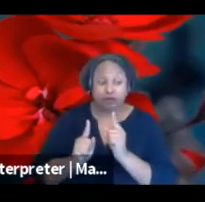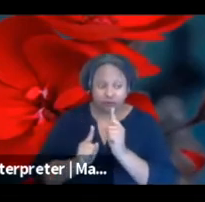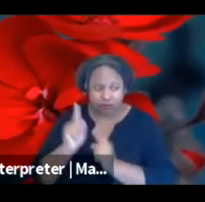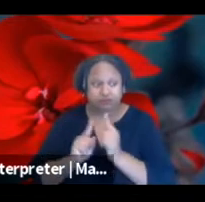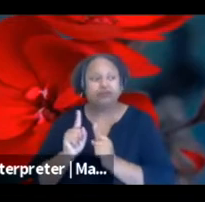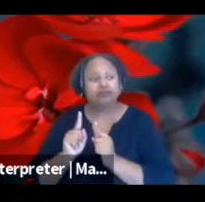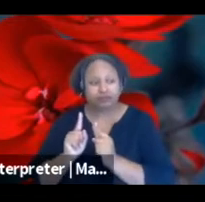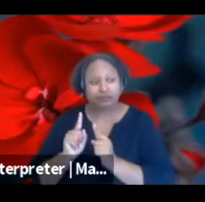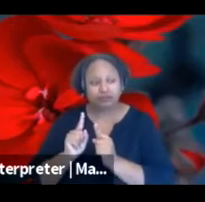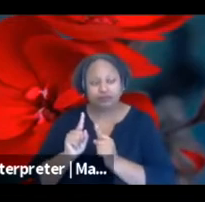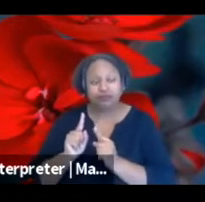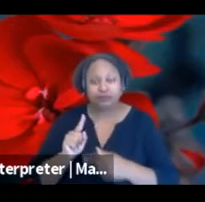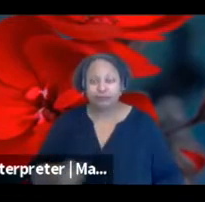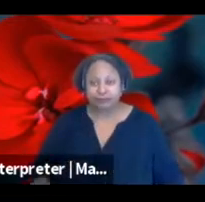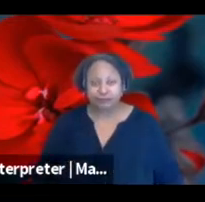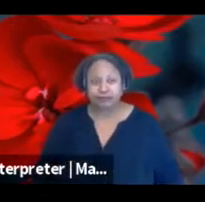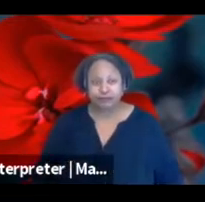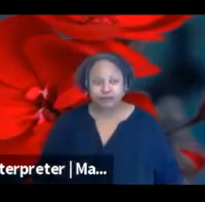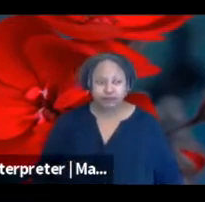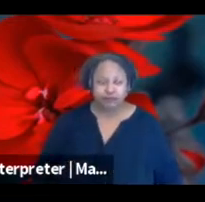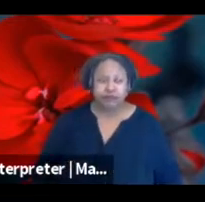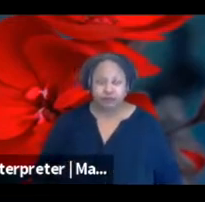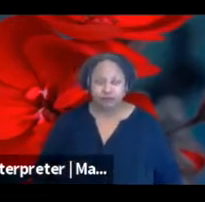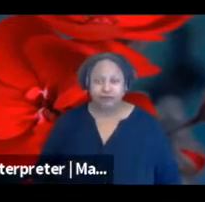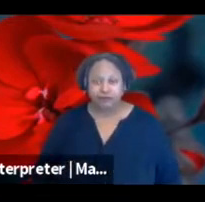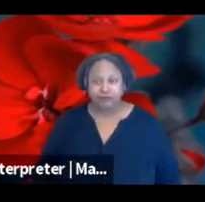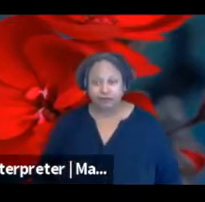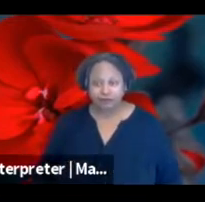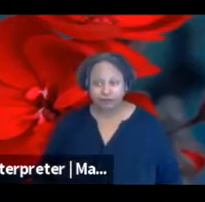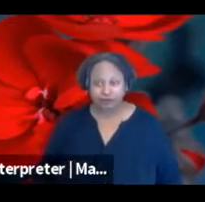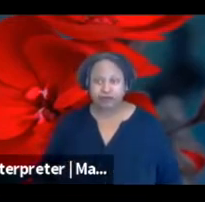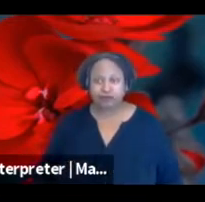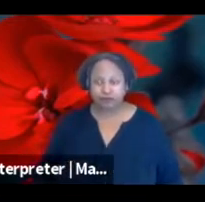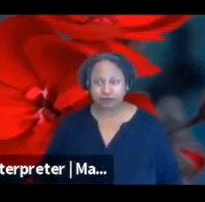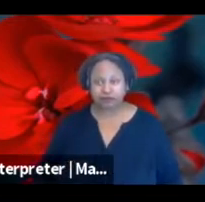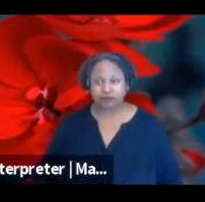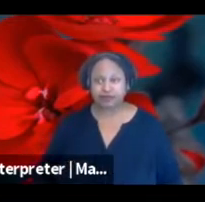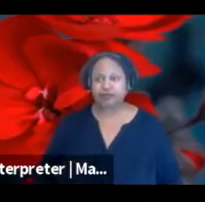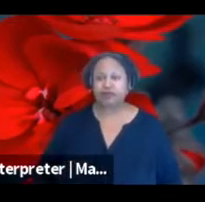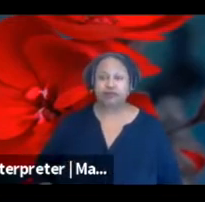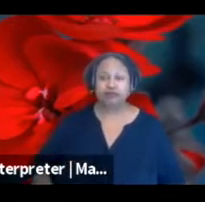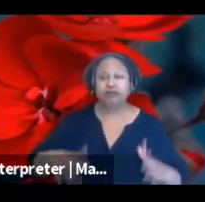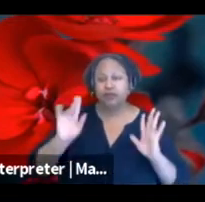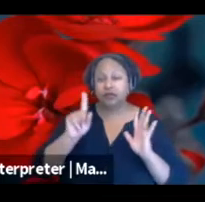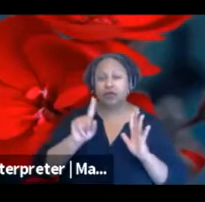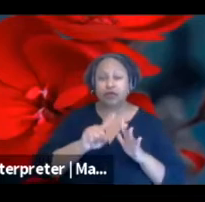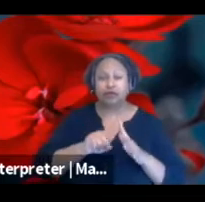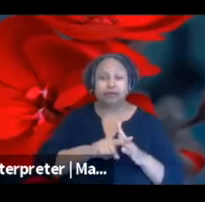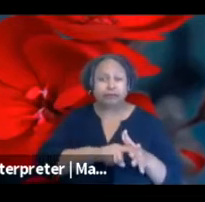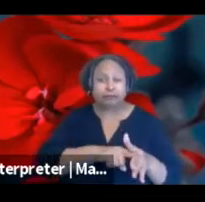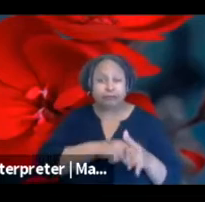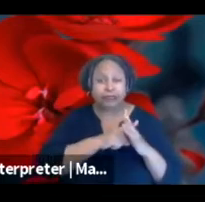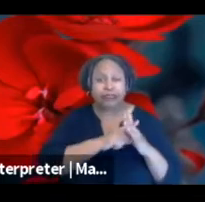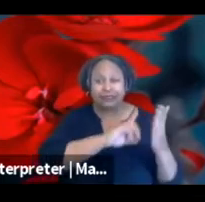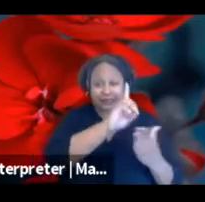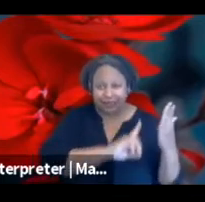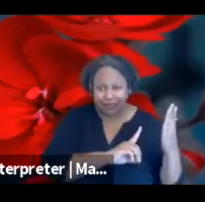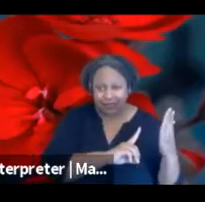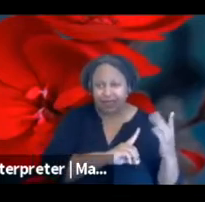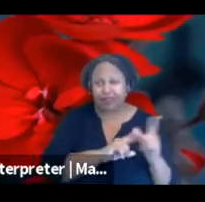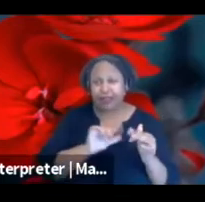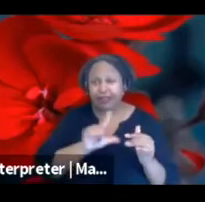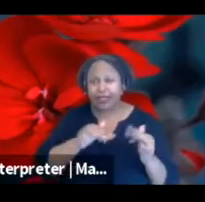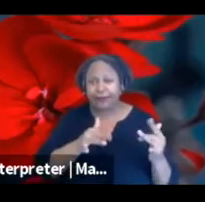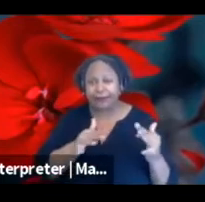So some of the changes that happened to the initial design, I wanted to talk a little bit about the evolution because there was